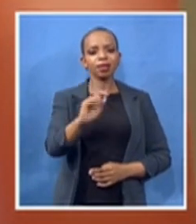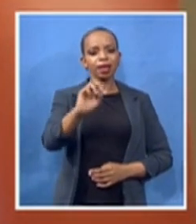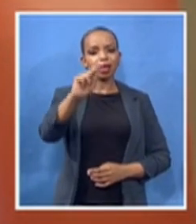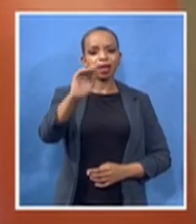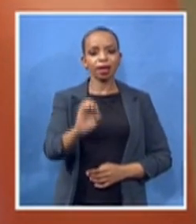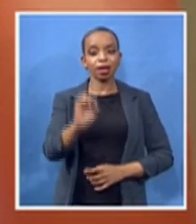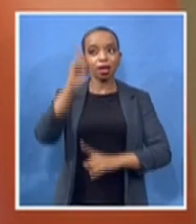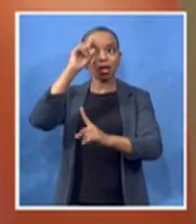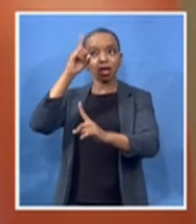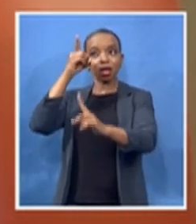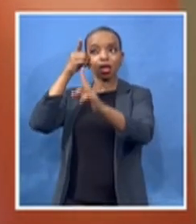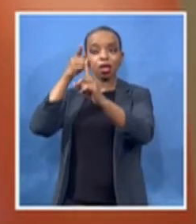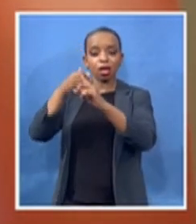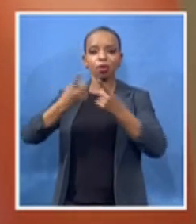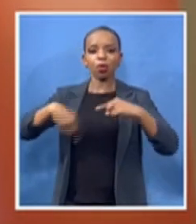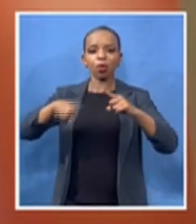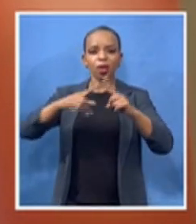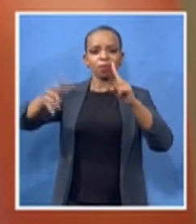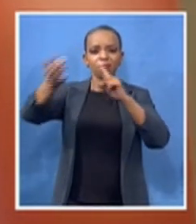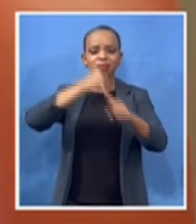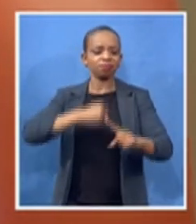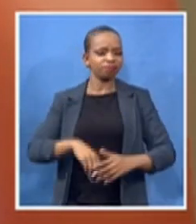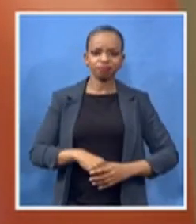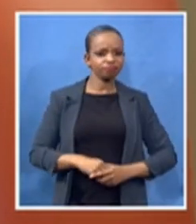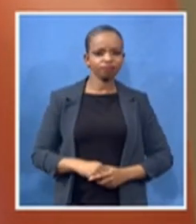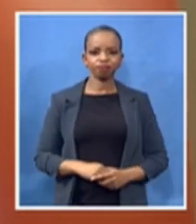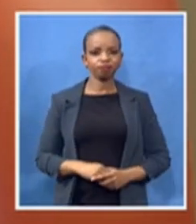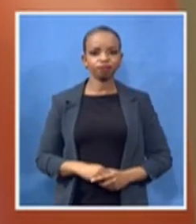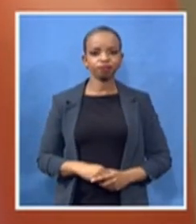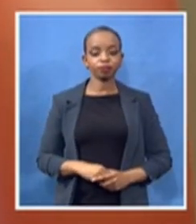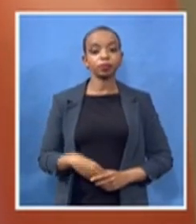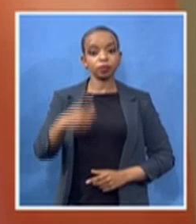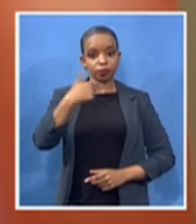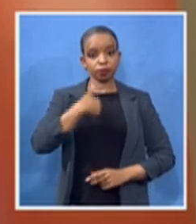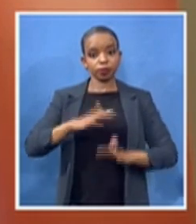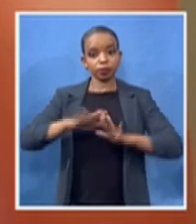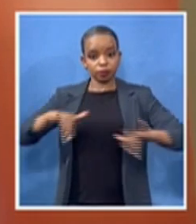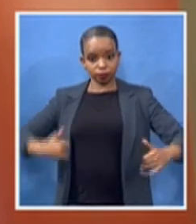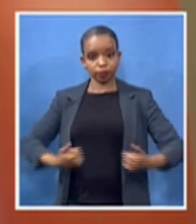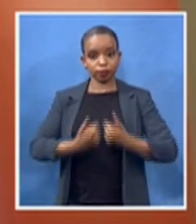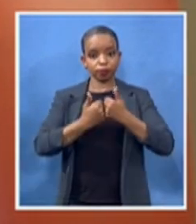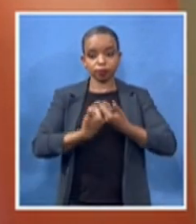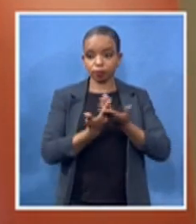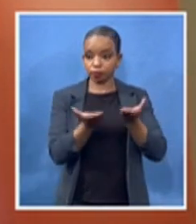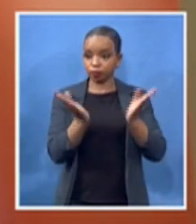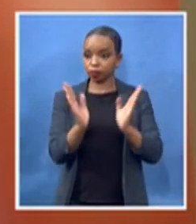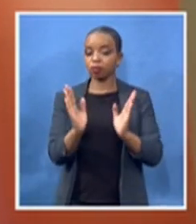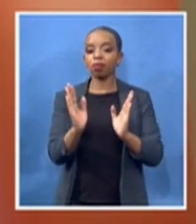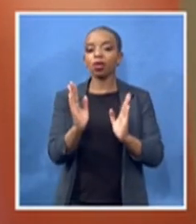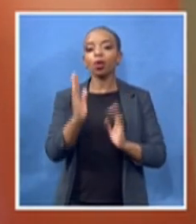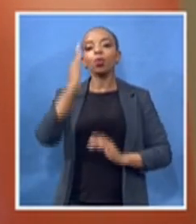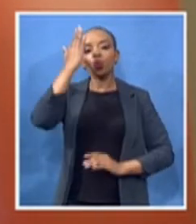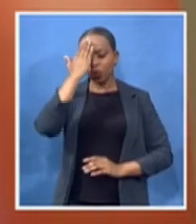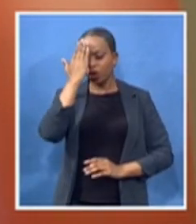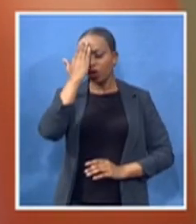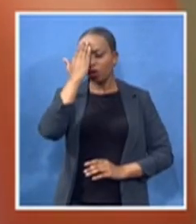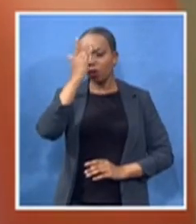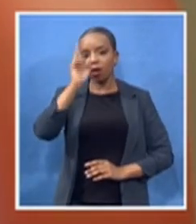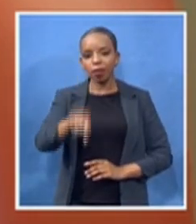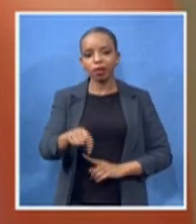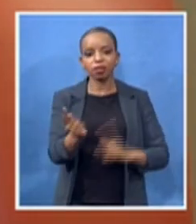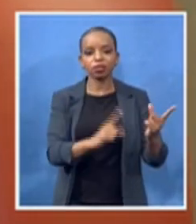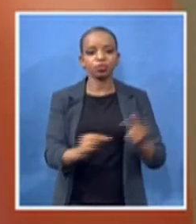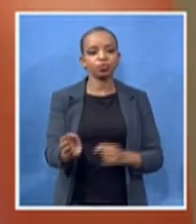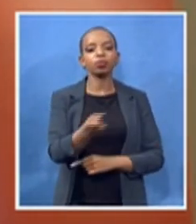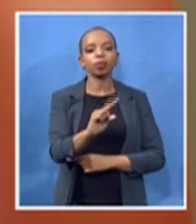and i say we know what is to be done like mama like put it if